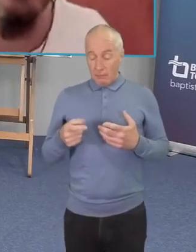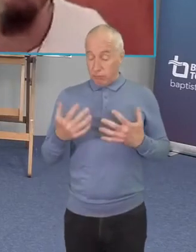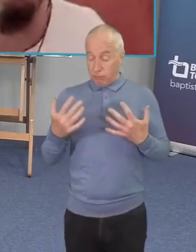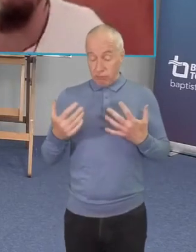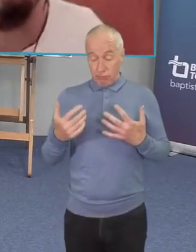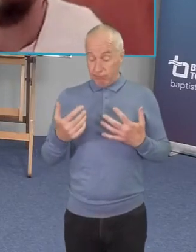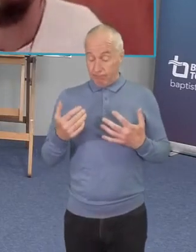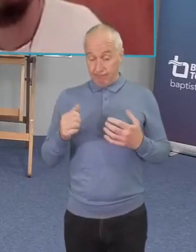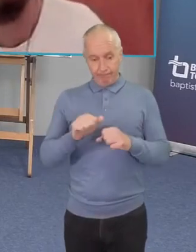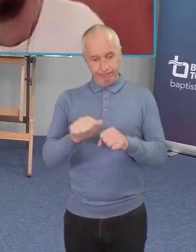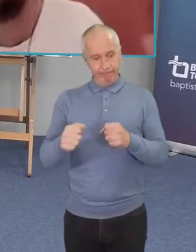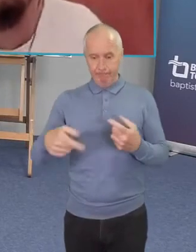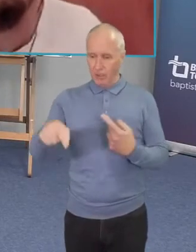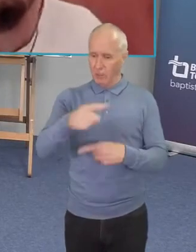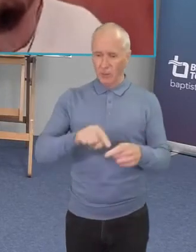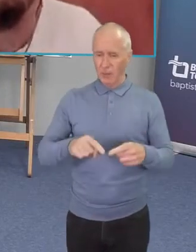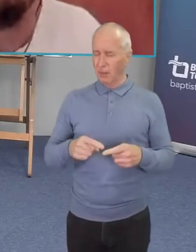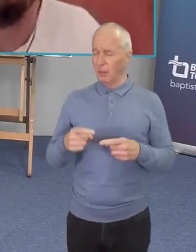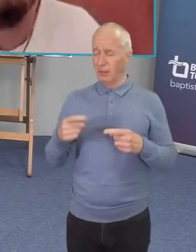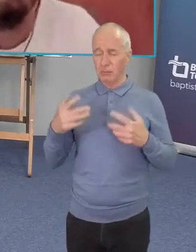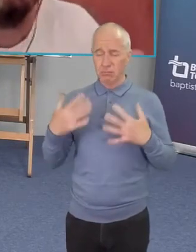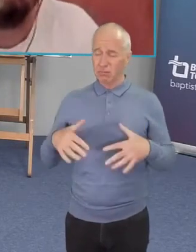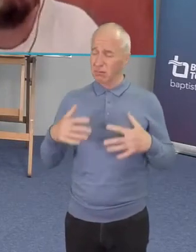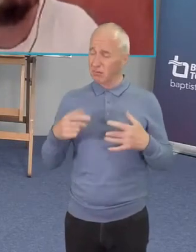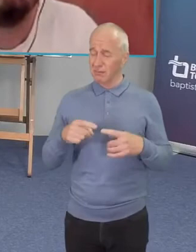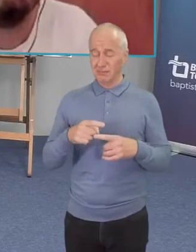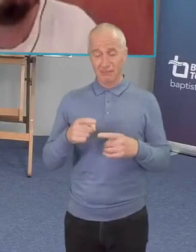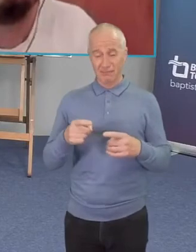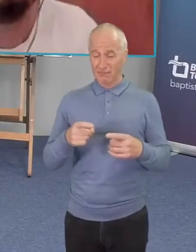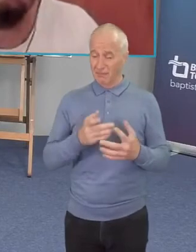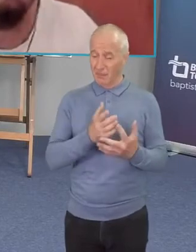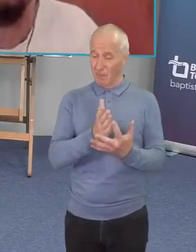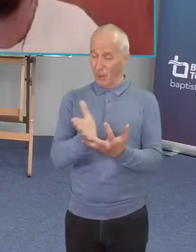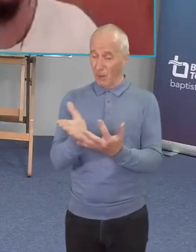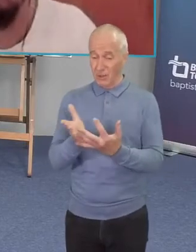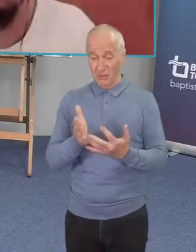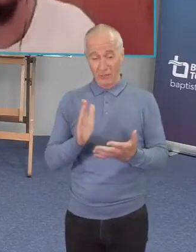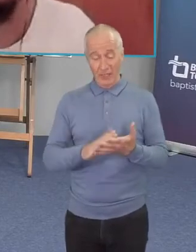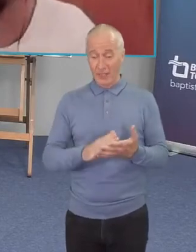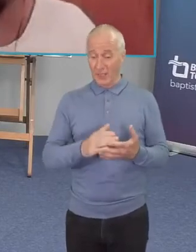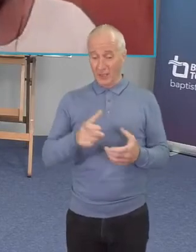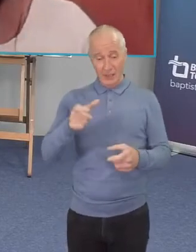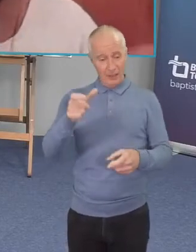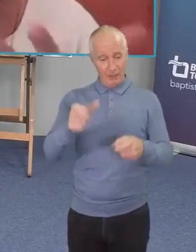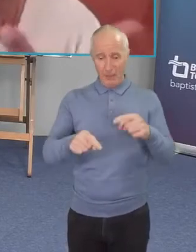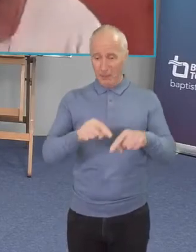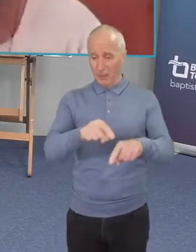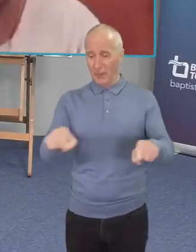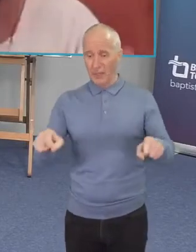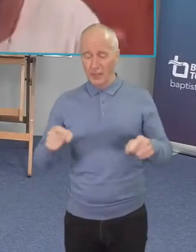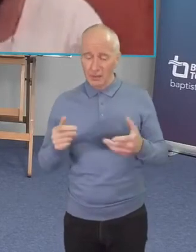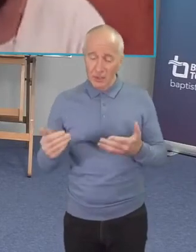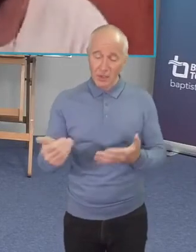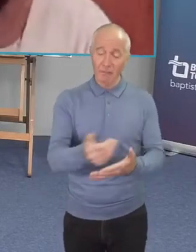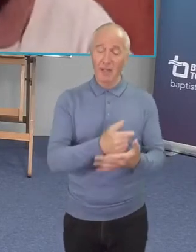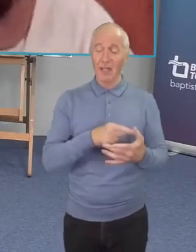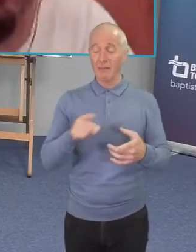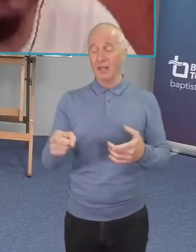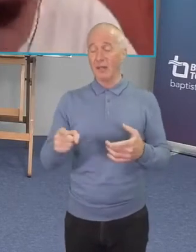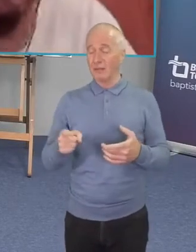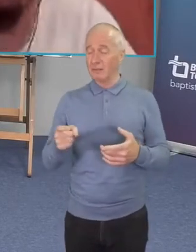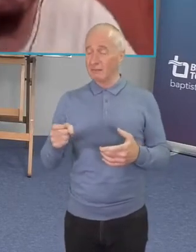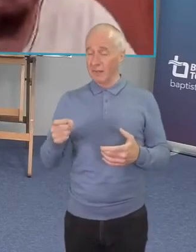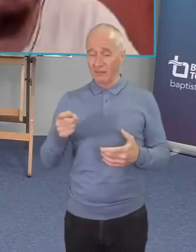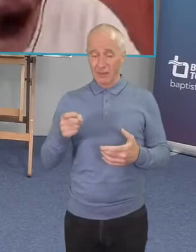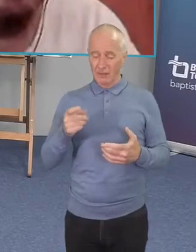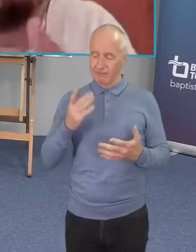right are people whose wounds and the things that they've survived give them a certain compassion and a certain